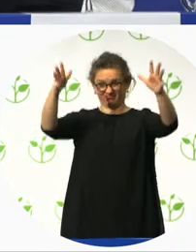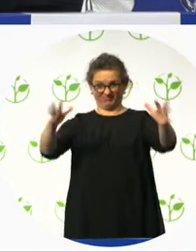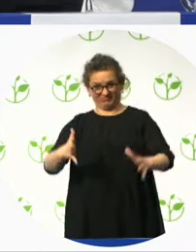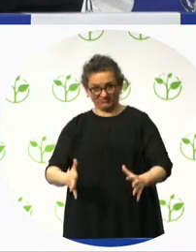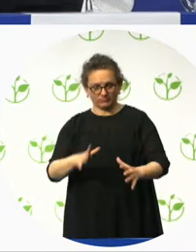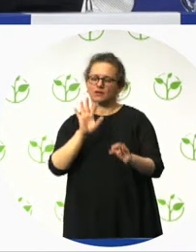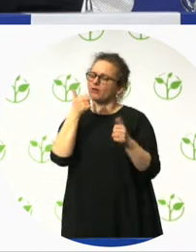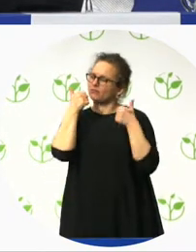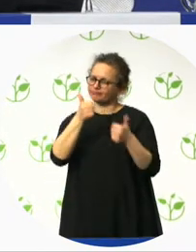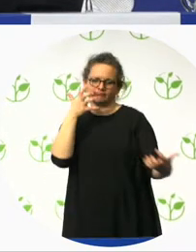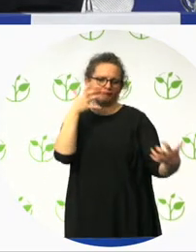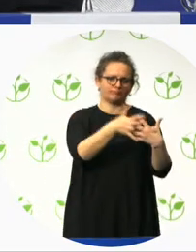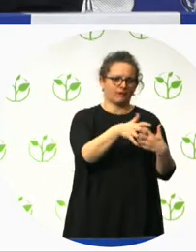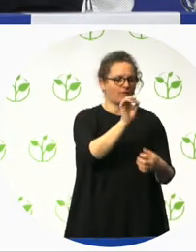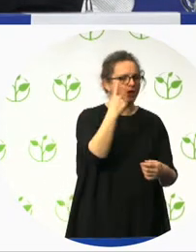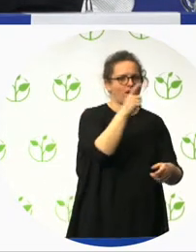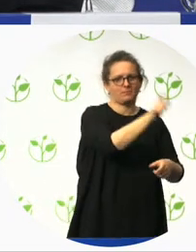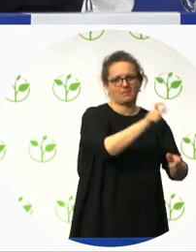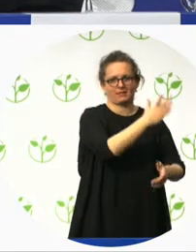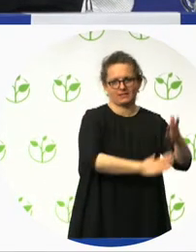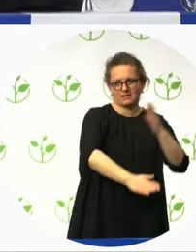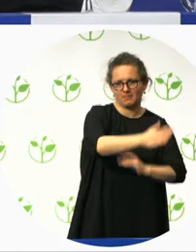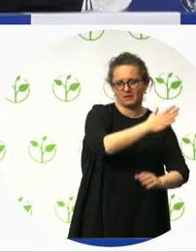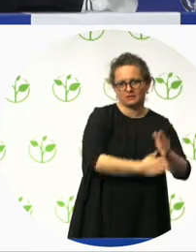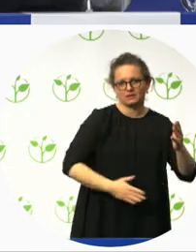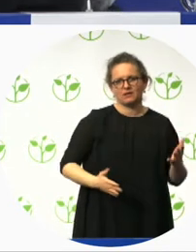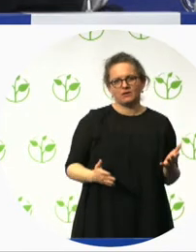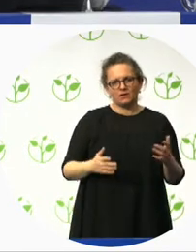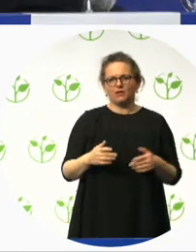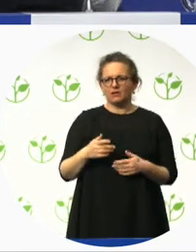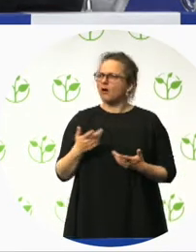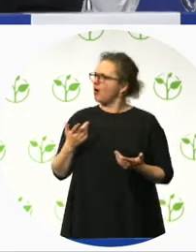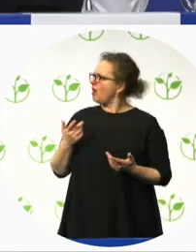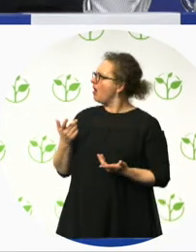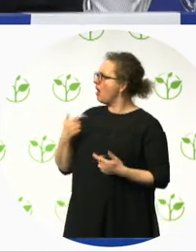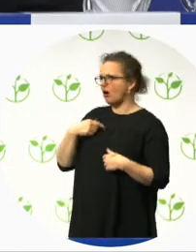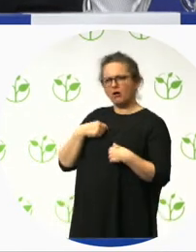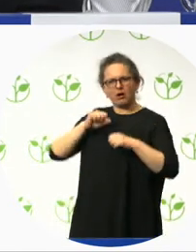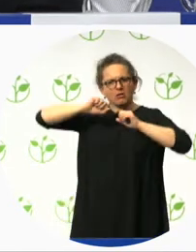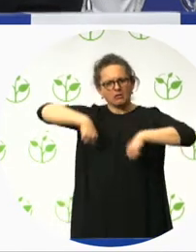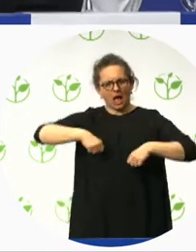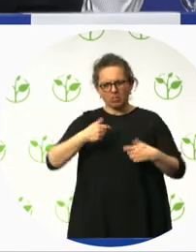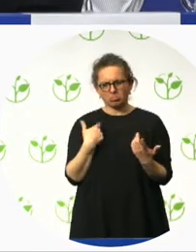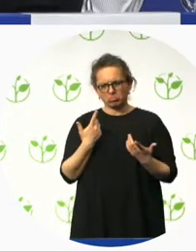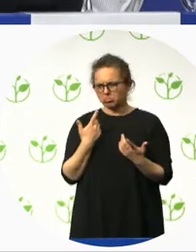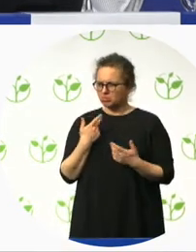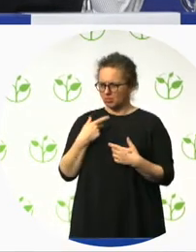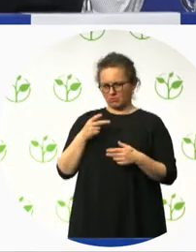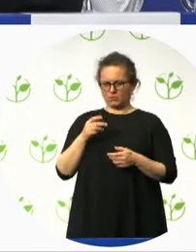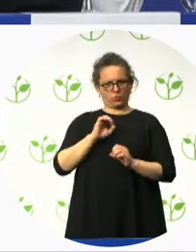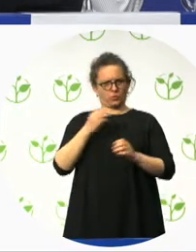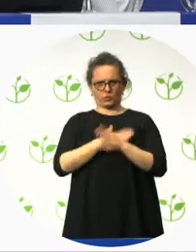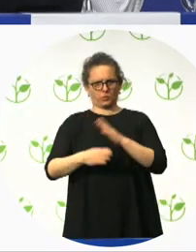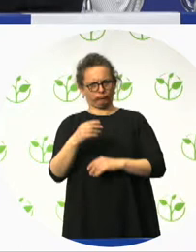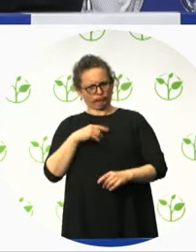would use, the Cybex machine. Pat and I would just take turns on it. The other thing we've included in this building, which is very important from